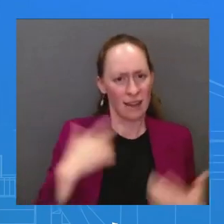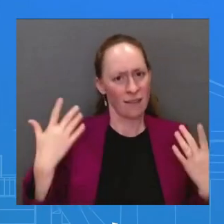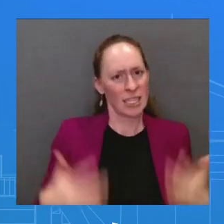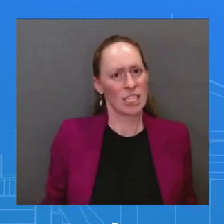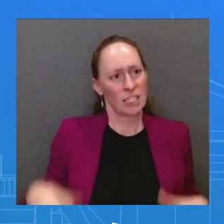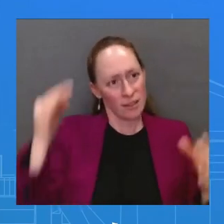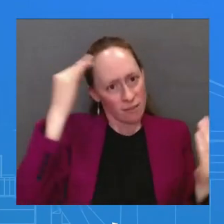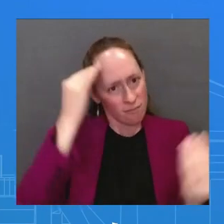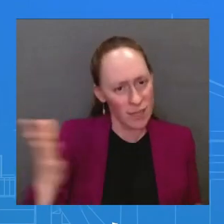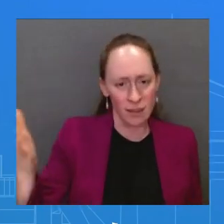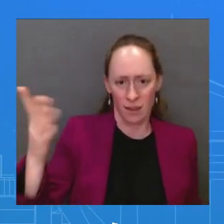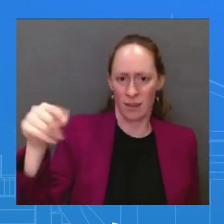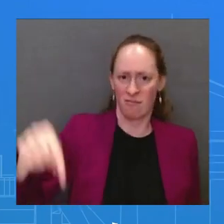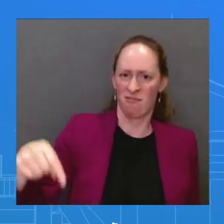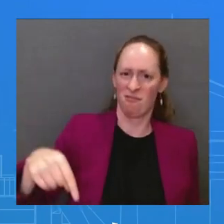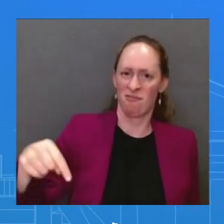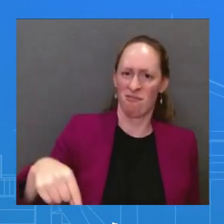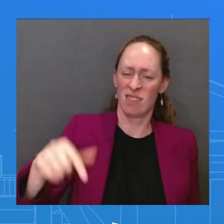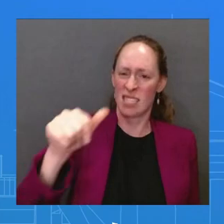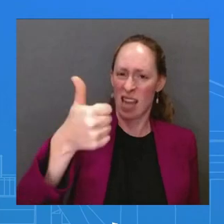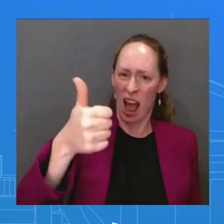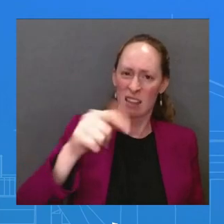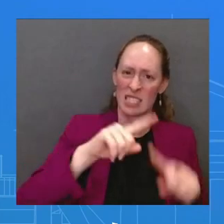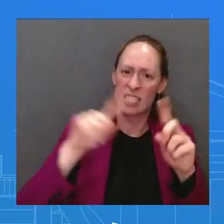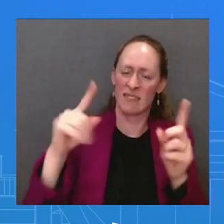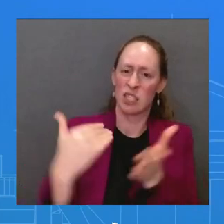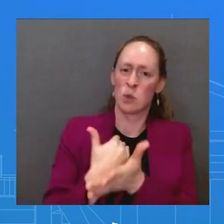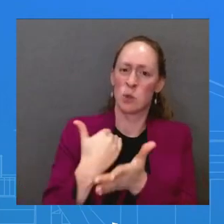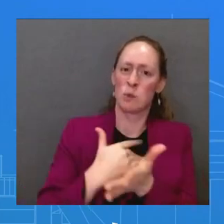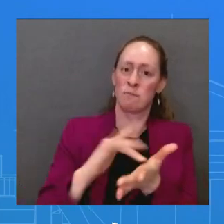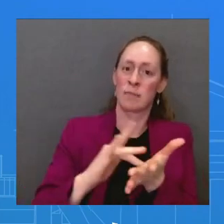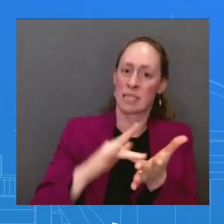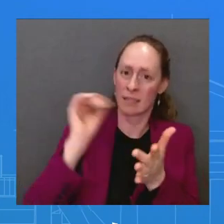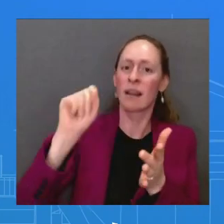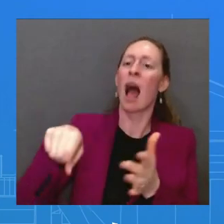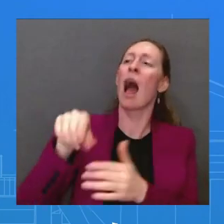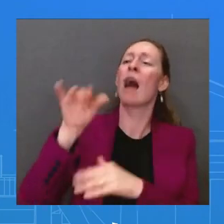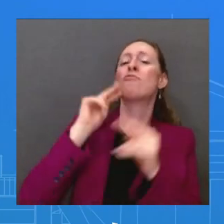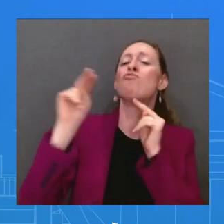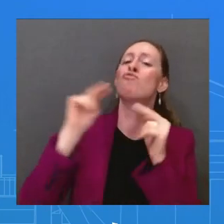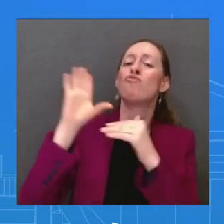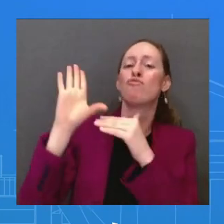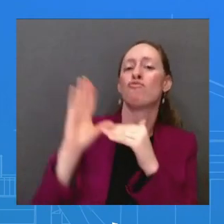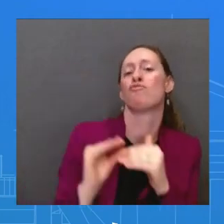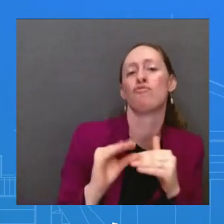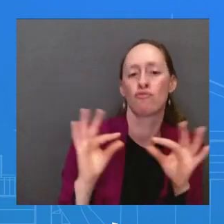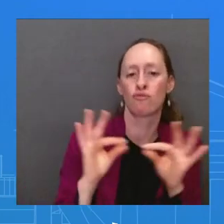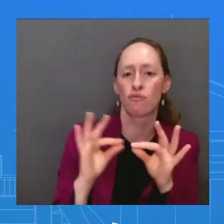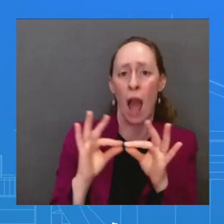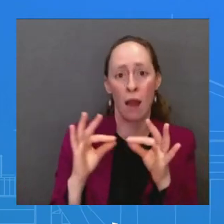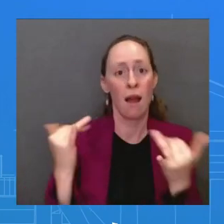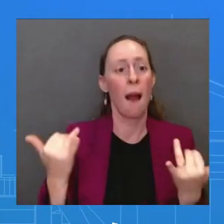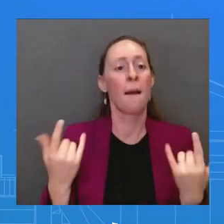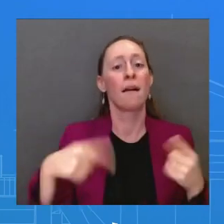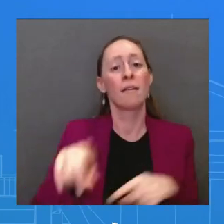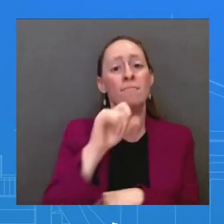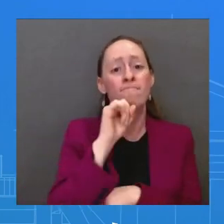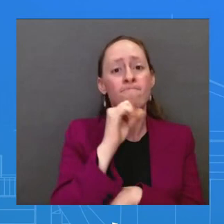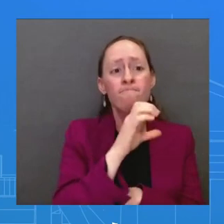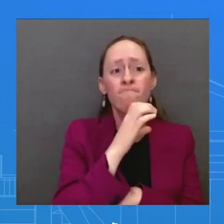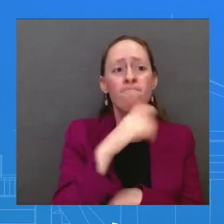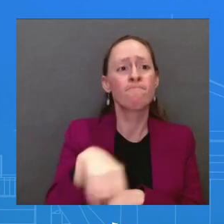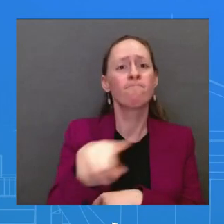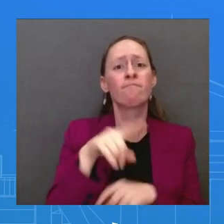negotiate on, right? And it's going to save money for our seniors, for Americans across the country. The gentleman that